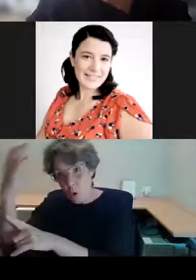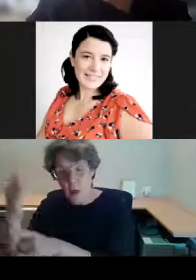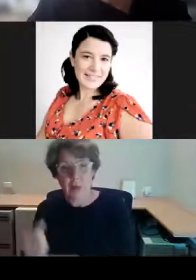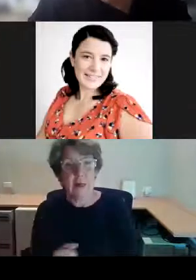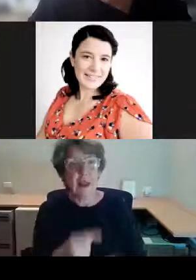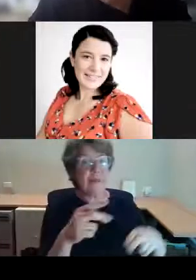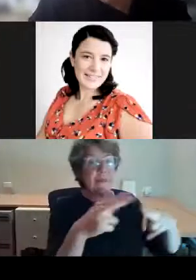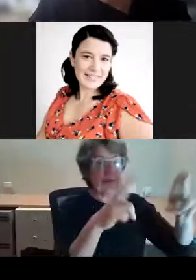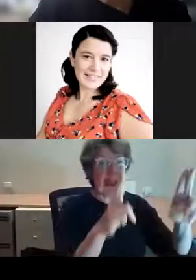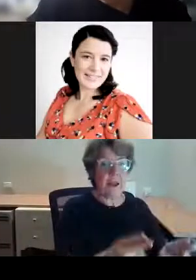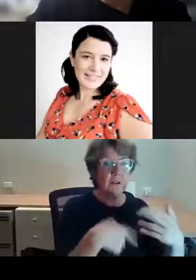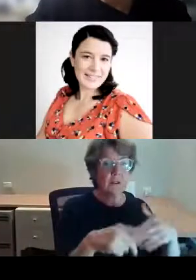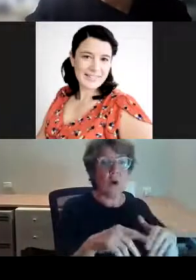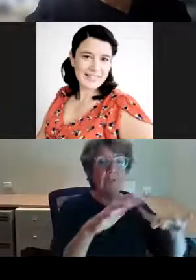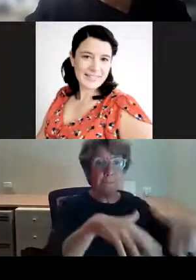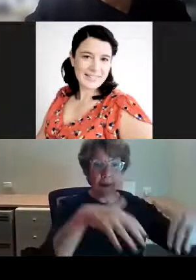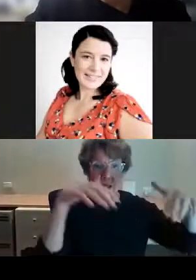parliament at Westminster in the background.